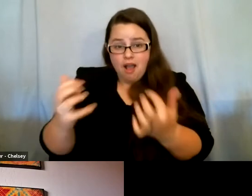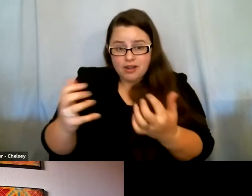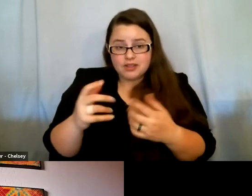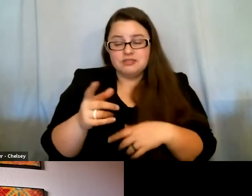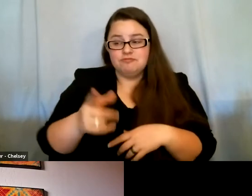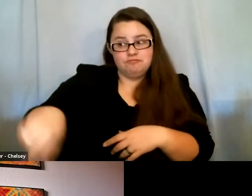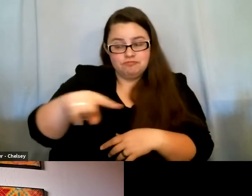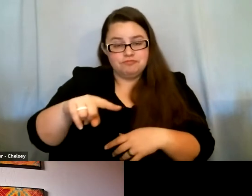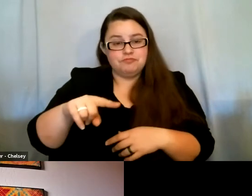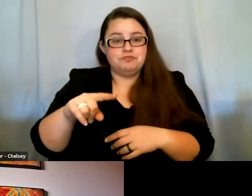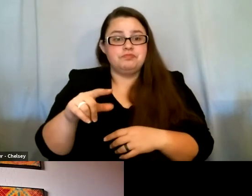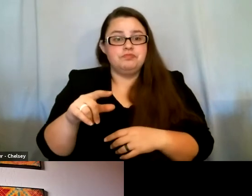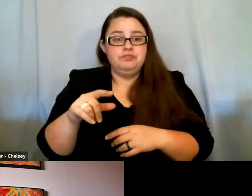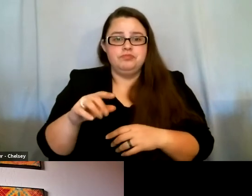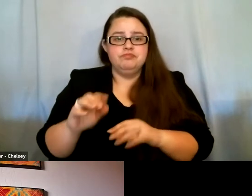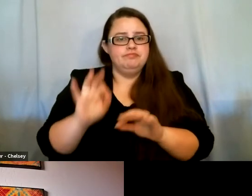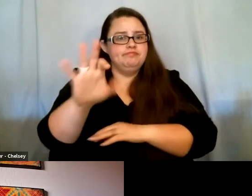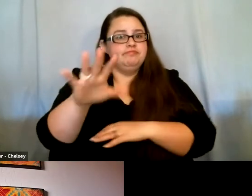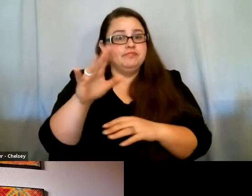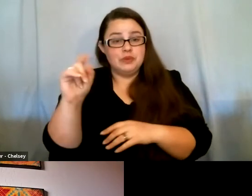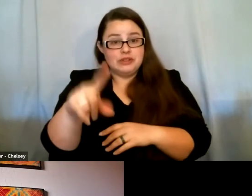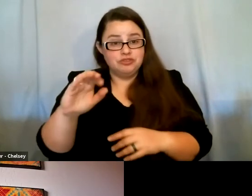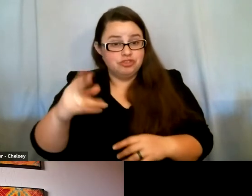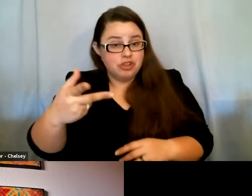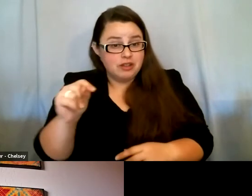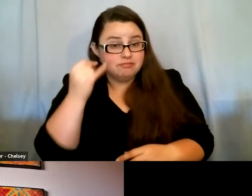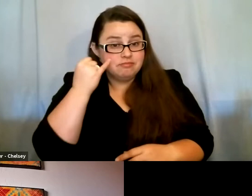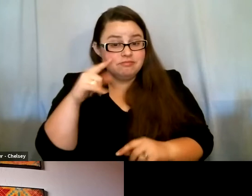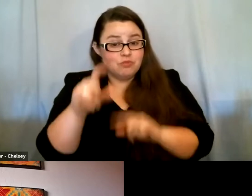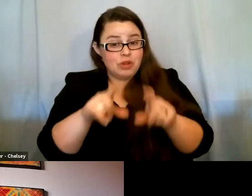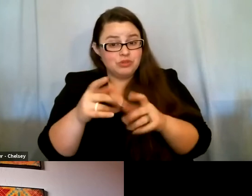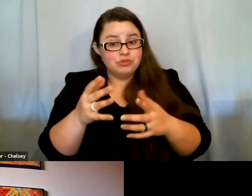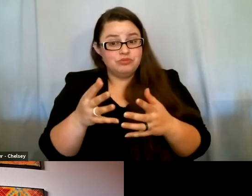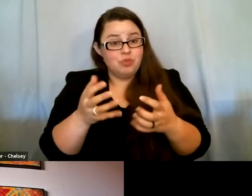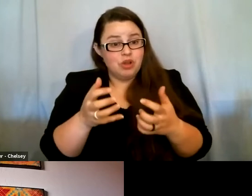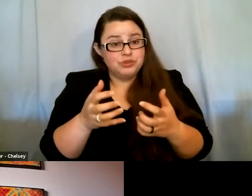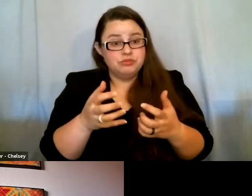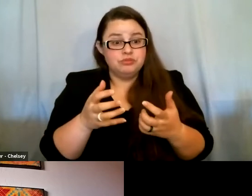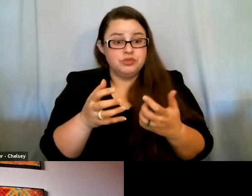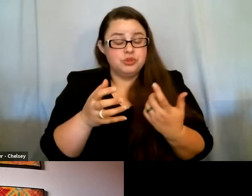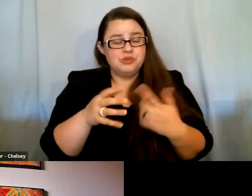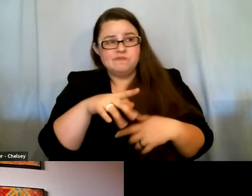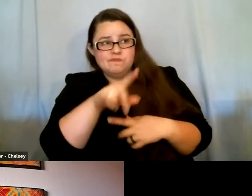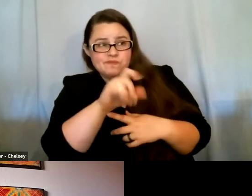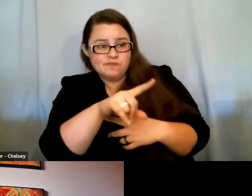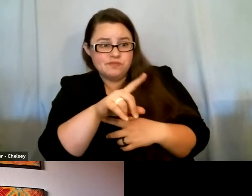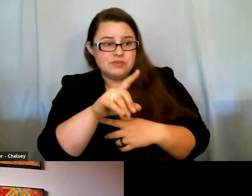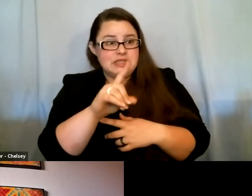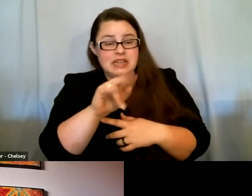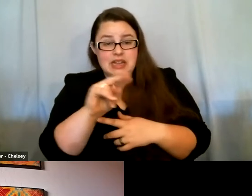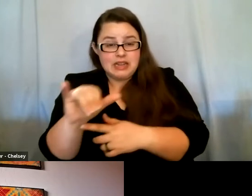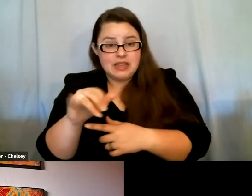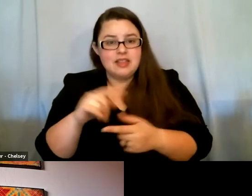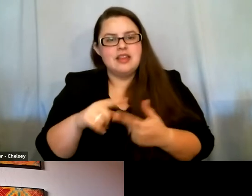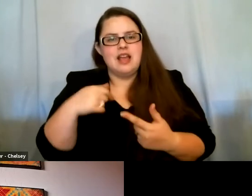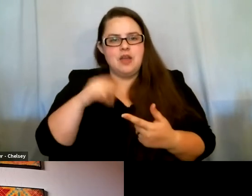participants to throw a question in the chat. If you have a question that you would like to pose to Danny and then we'll filter through